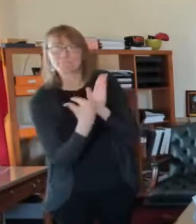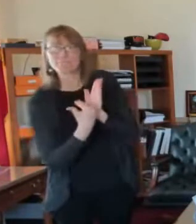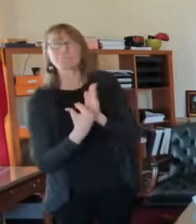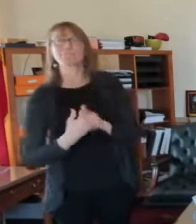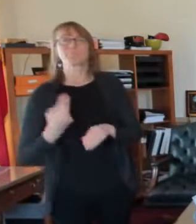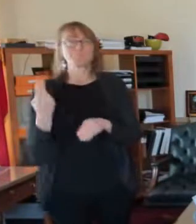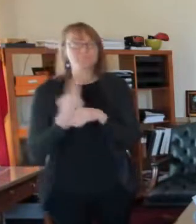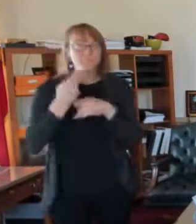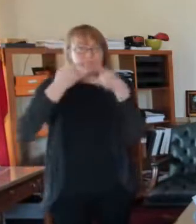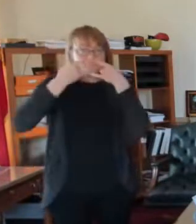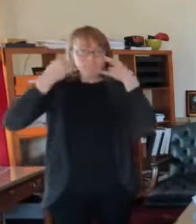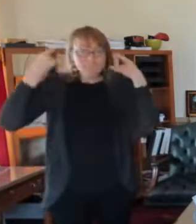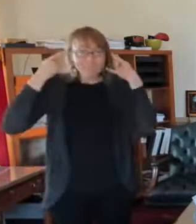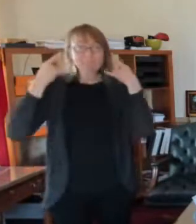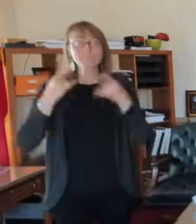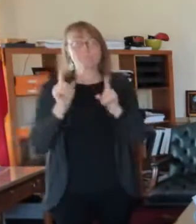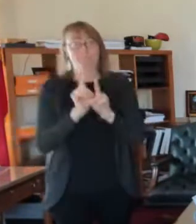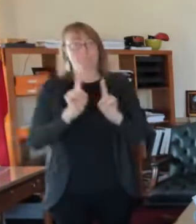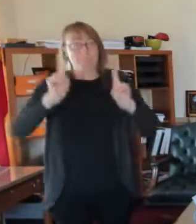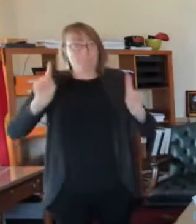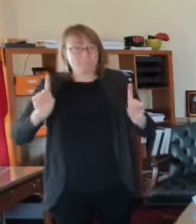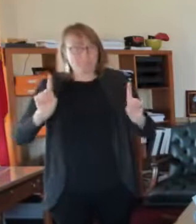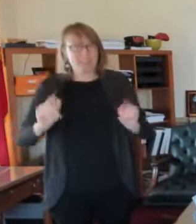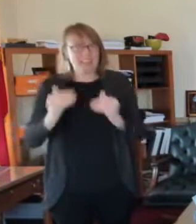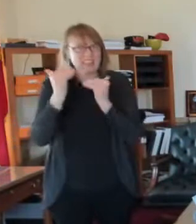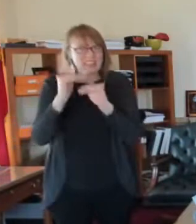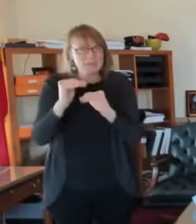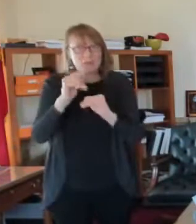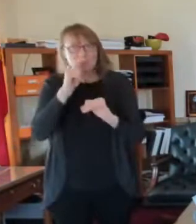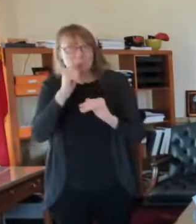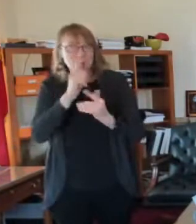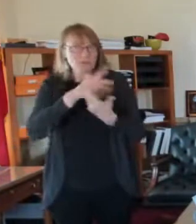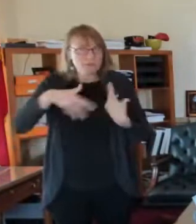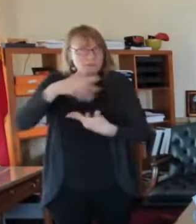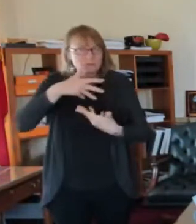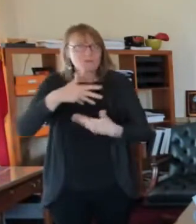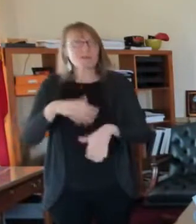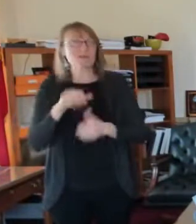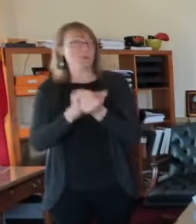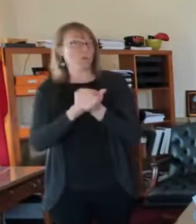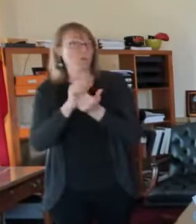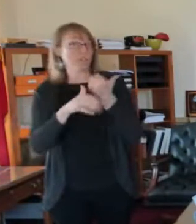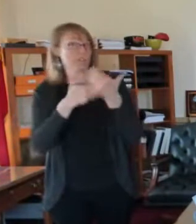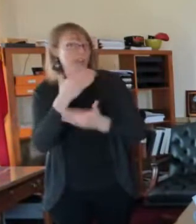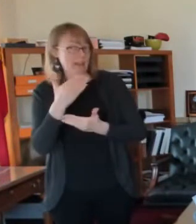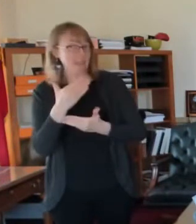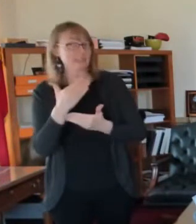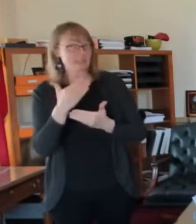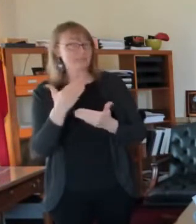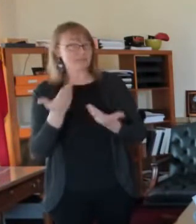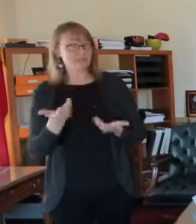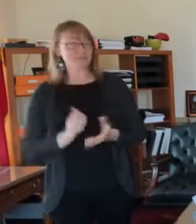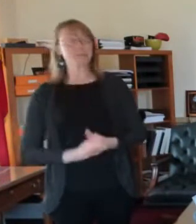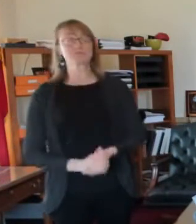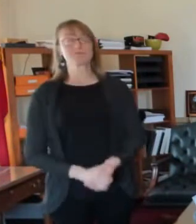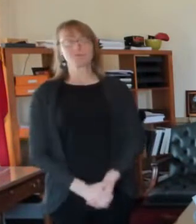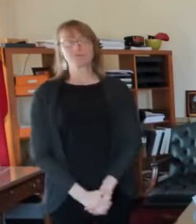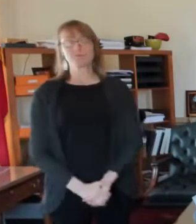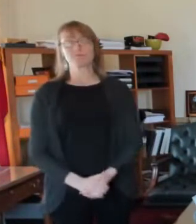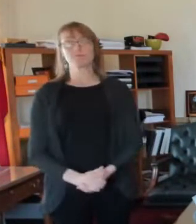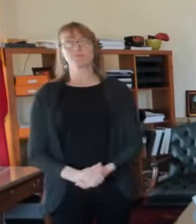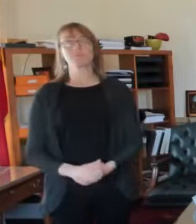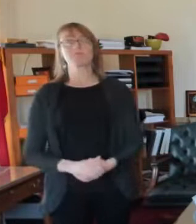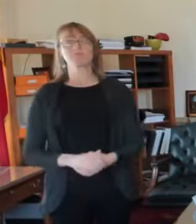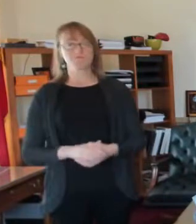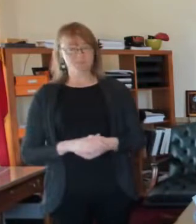distancing, hand washing, um, all of those things. When people got serious about,